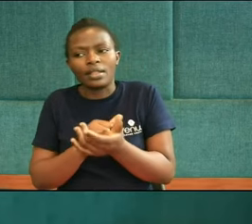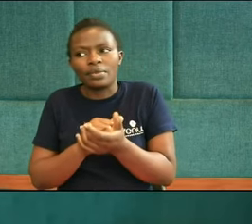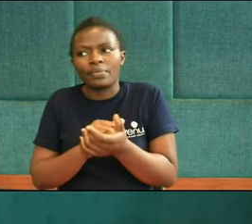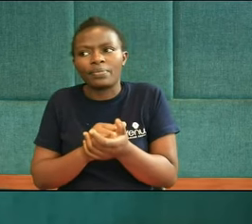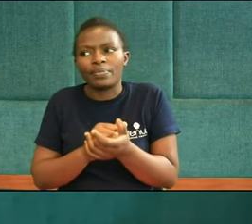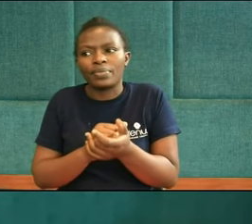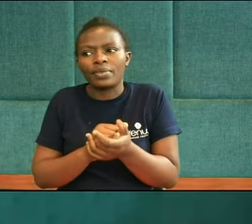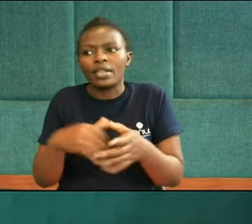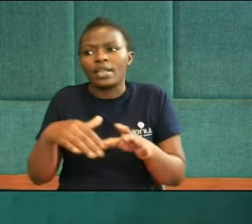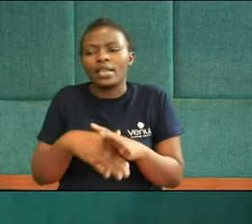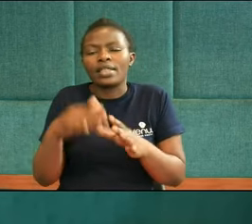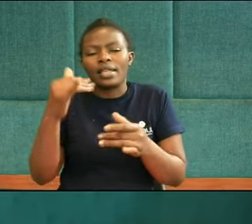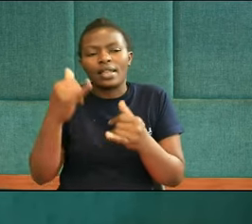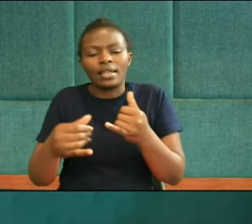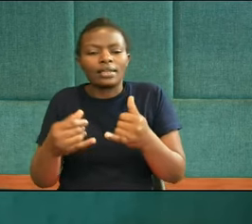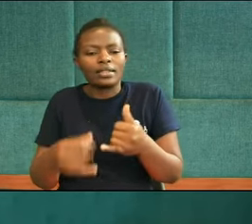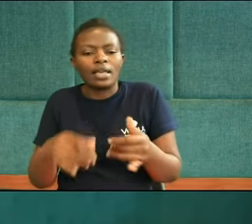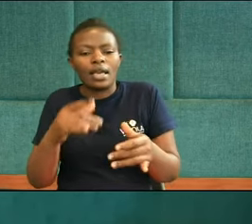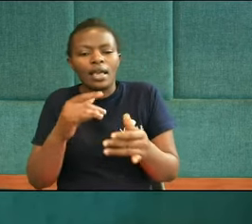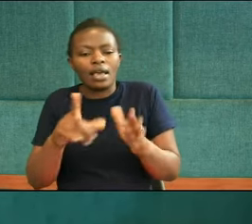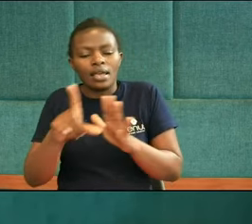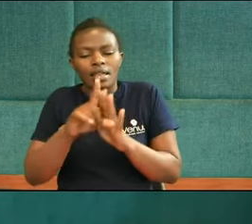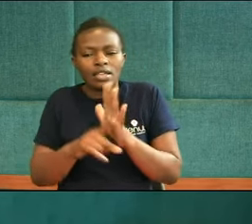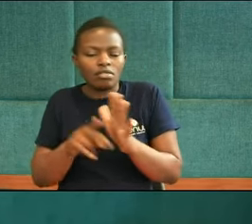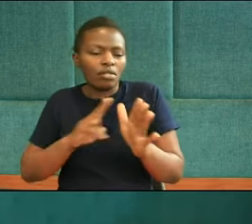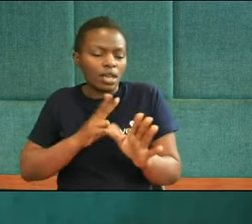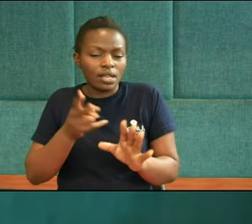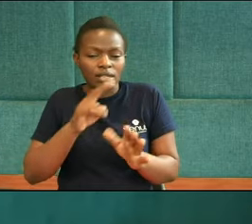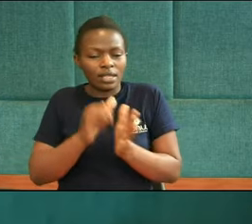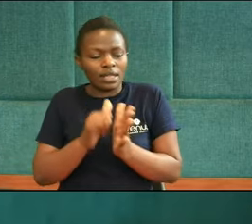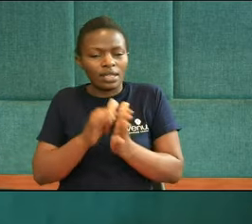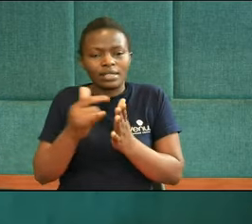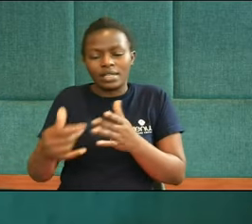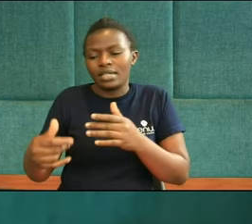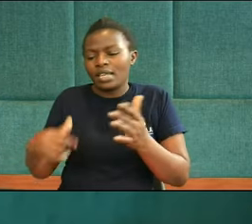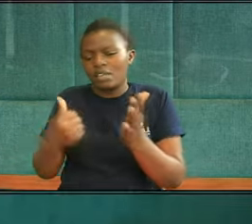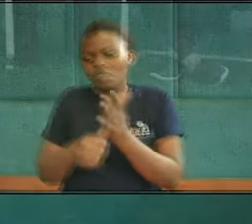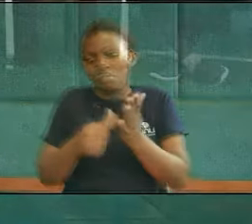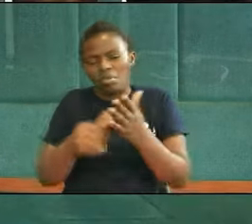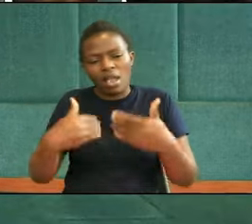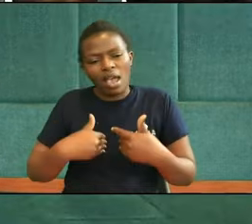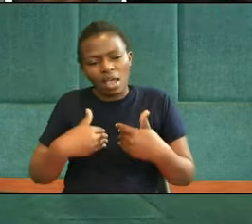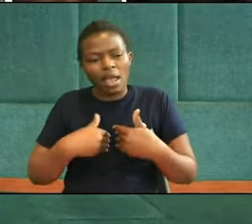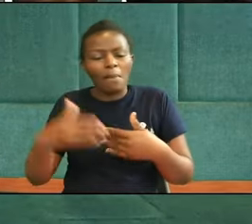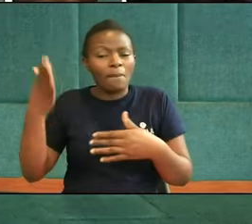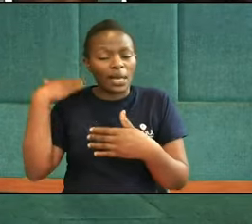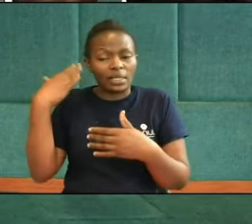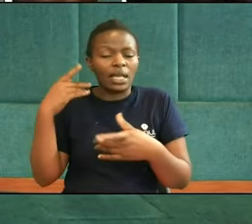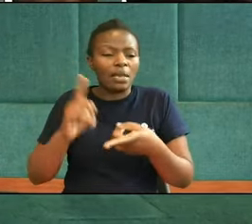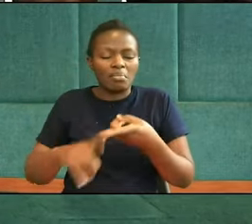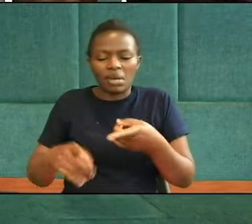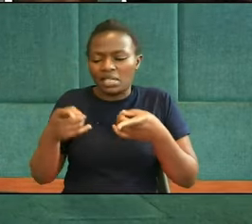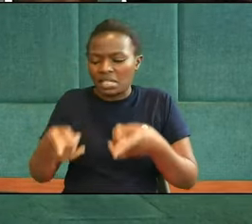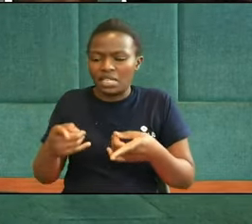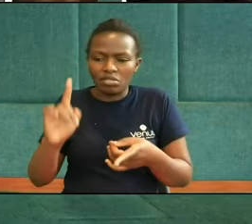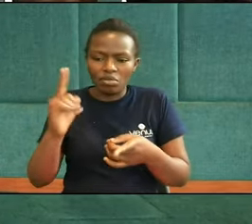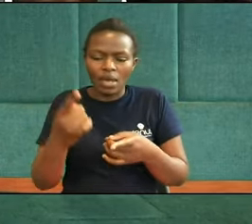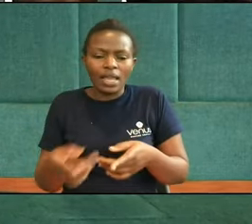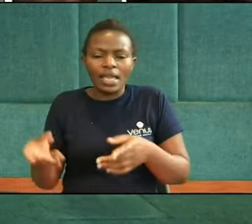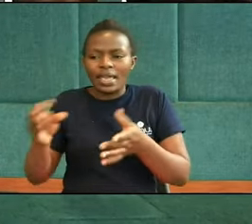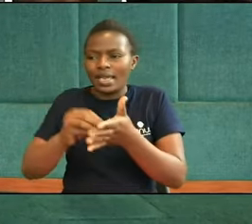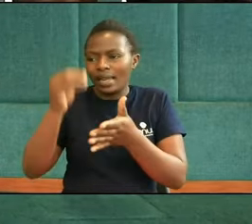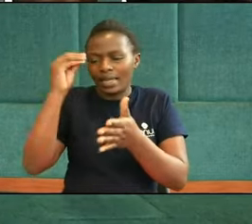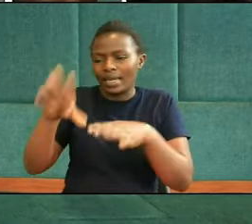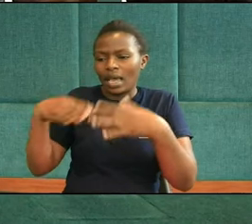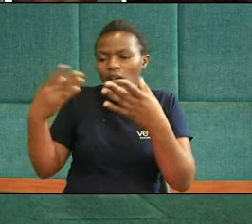That in the last lesson He was troubled But in this lesson He is not He is not He is not I think he has learned How to rely on God But